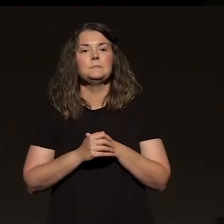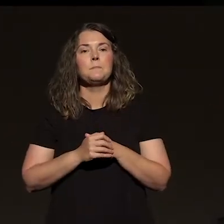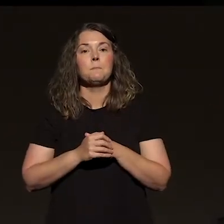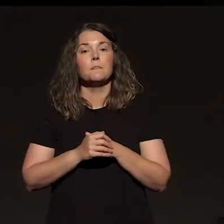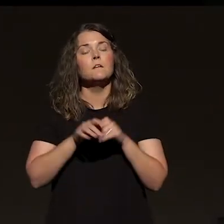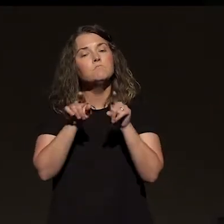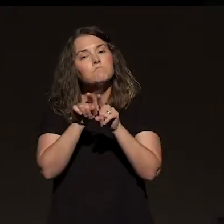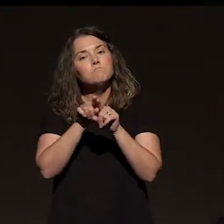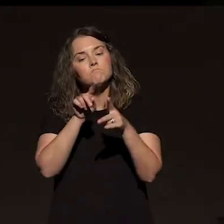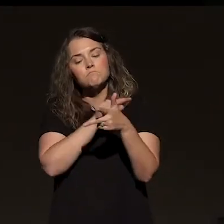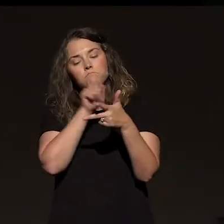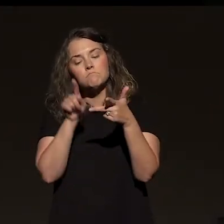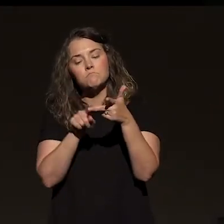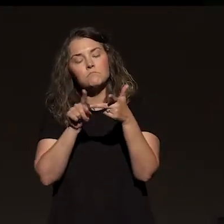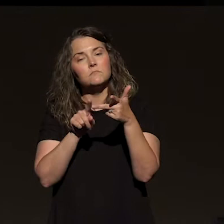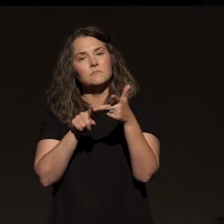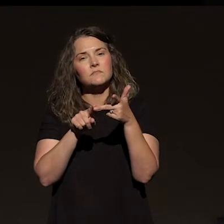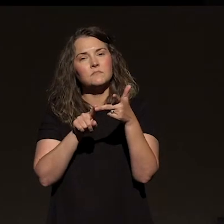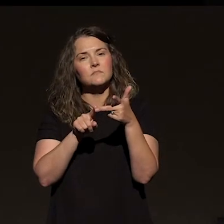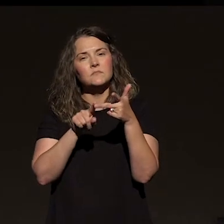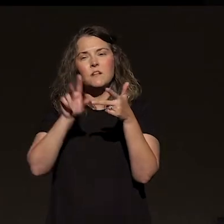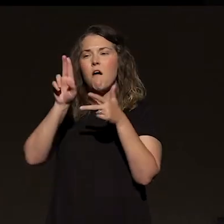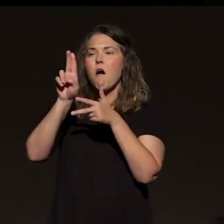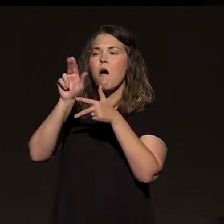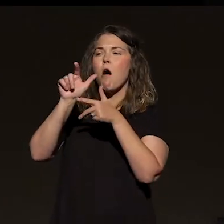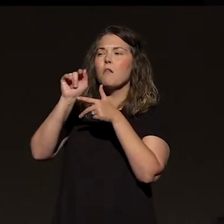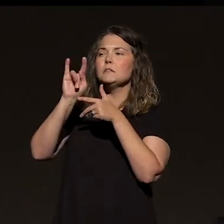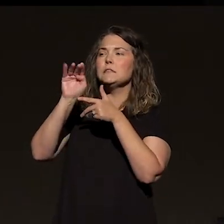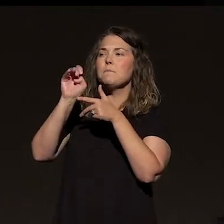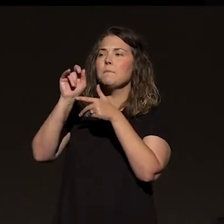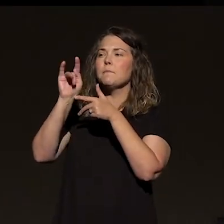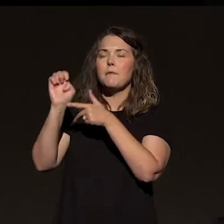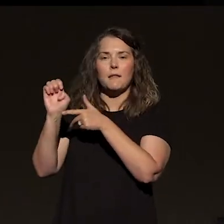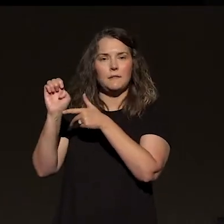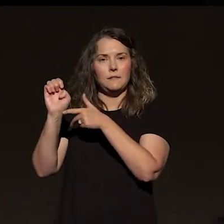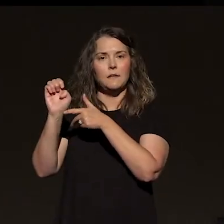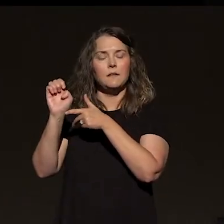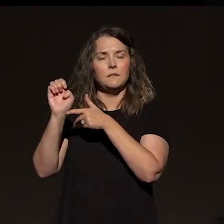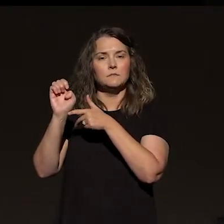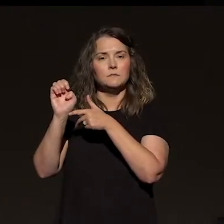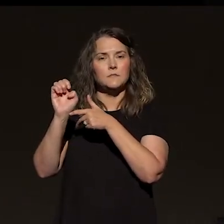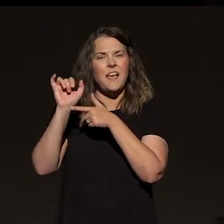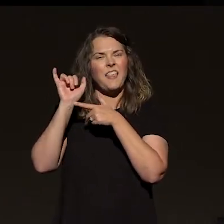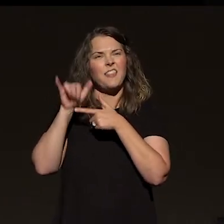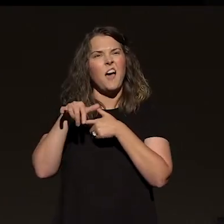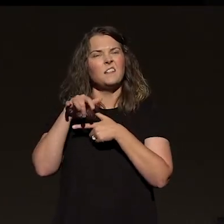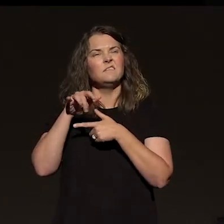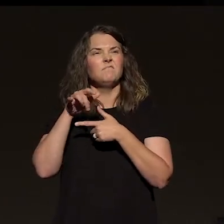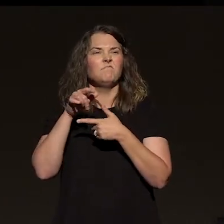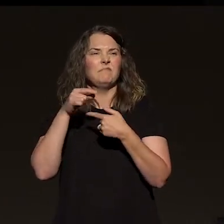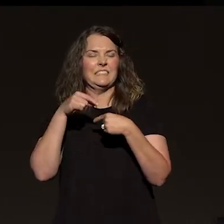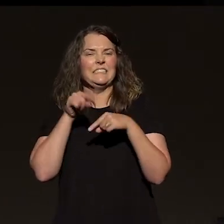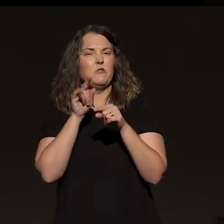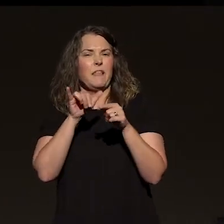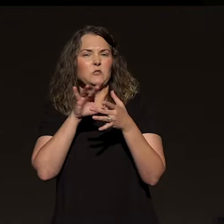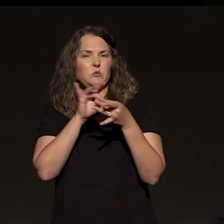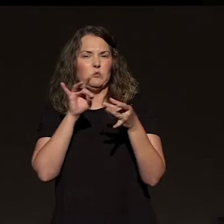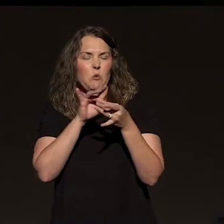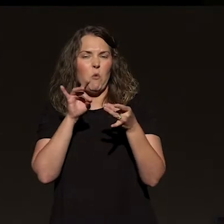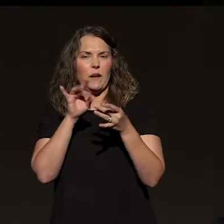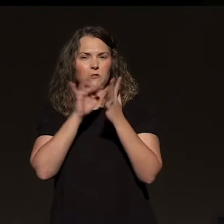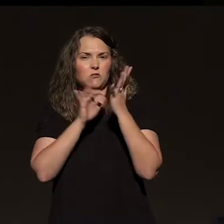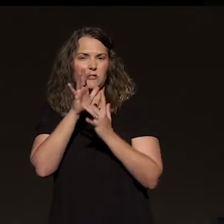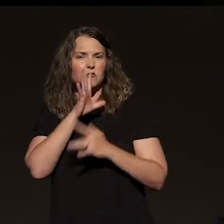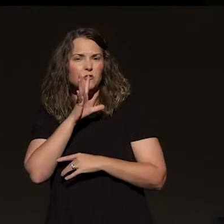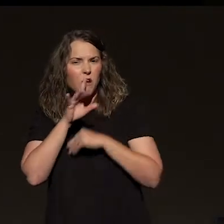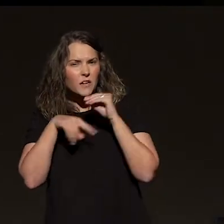But there are also ultimate storms. And in this context, I think the ultimate storm, and this is really what Jesus is talking about.